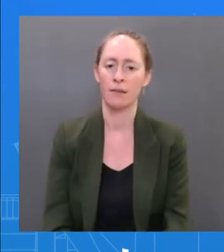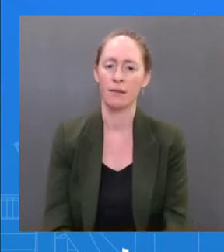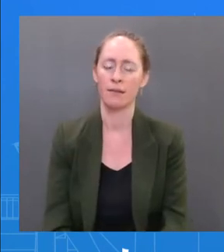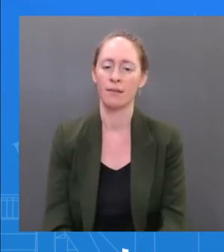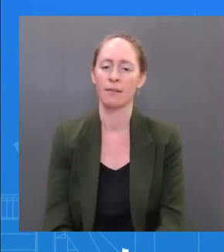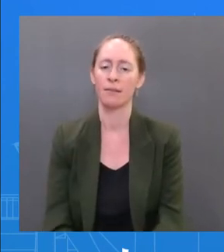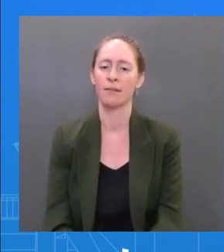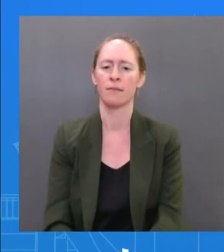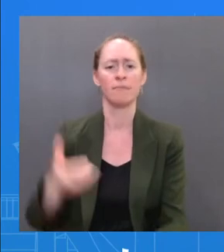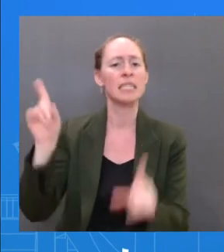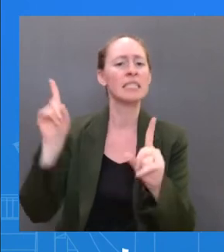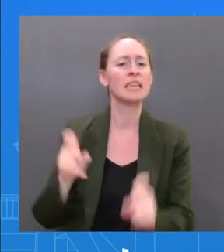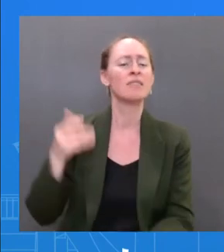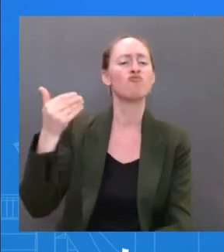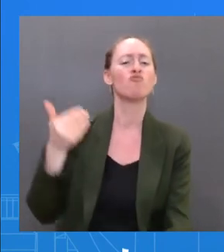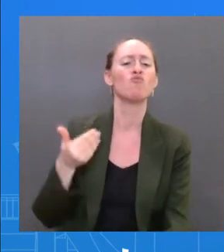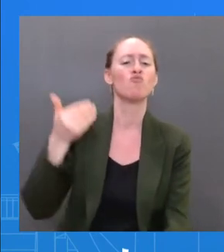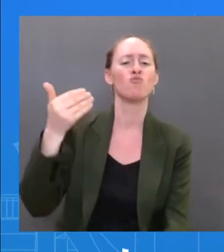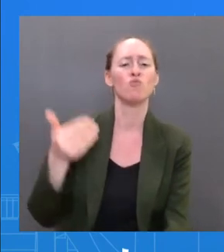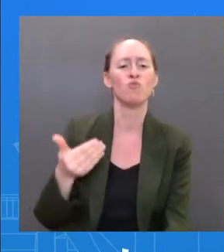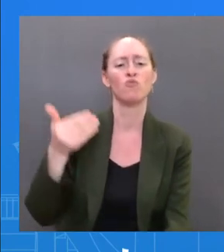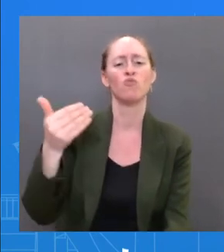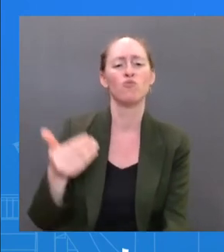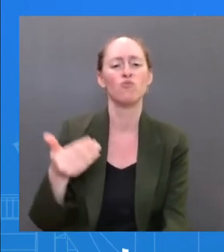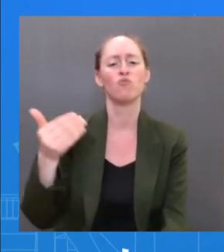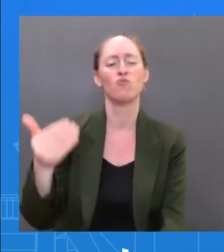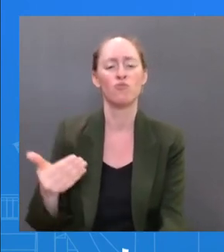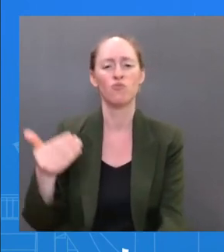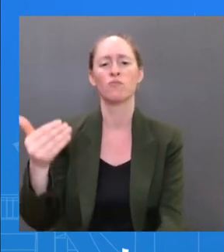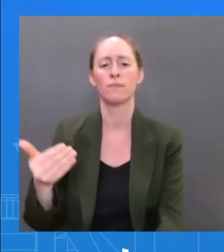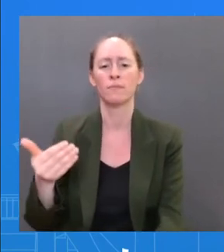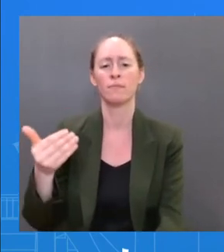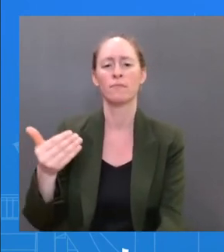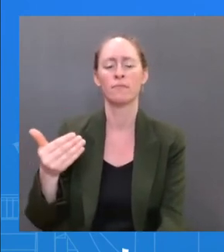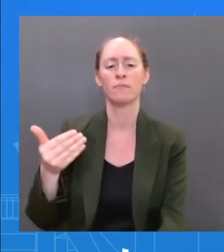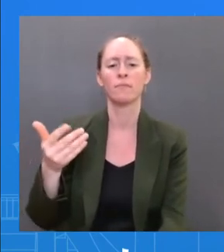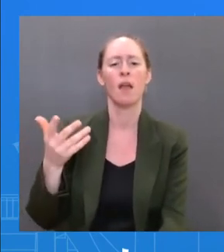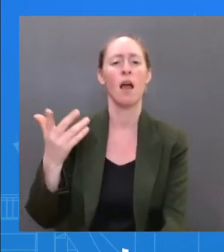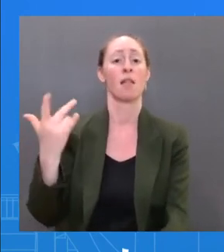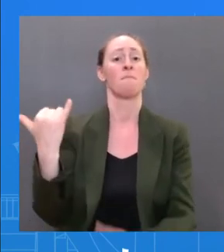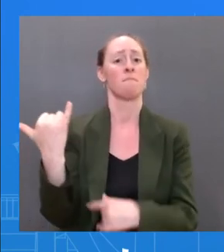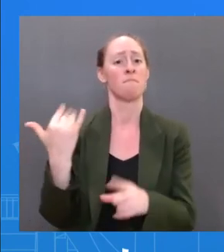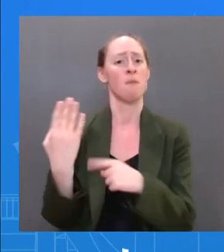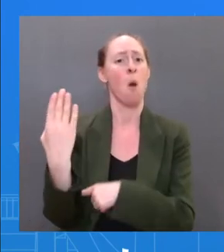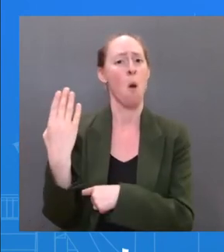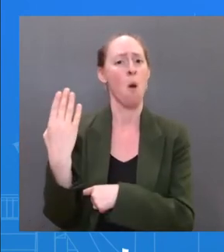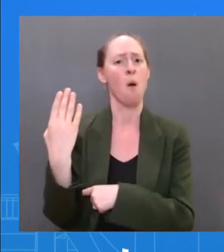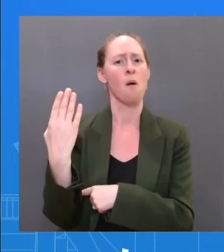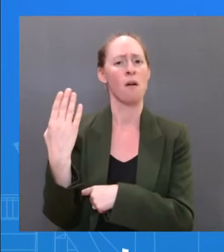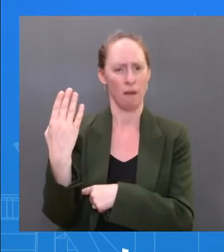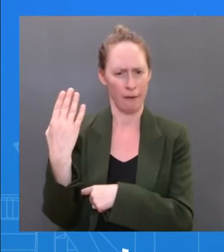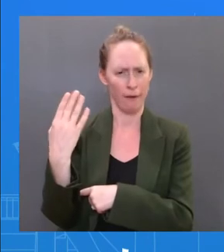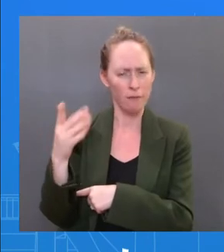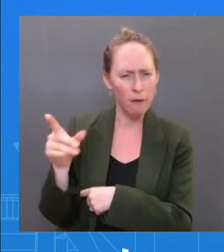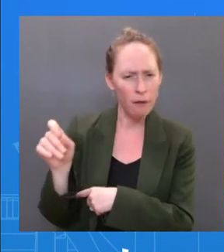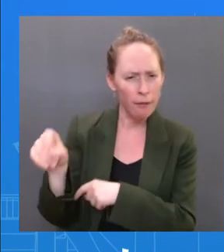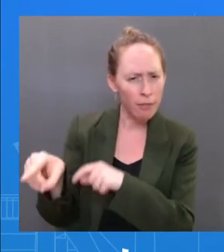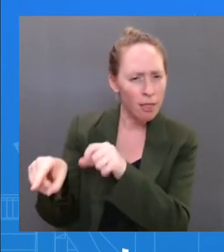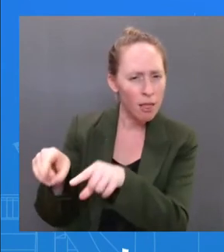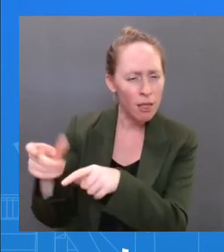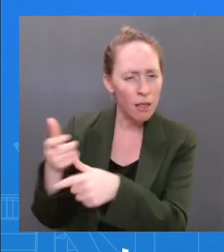questioned him and said, hey, you know, probably asked whatever questions he asked of the President, and he said, oh, yeah, by the way, I have a runny nose